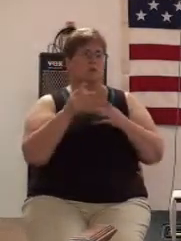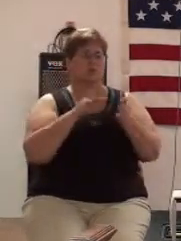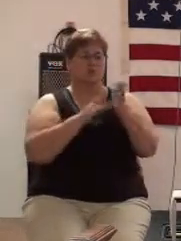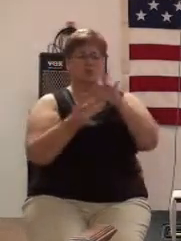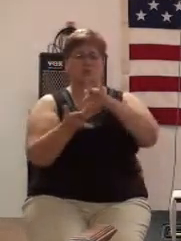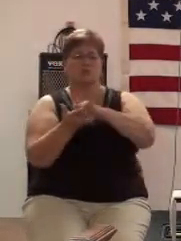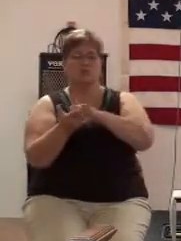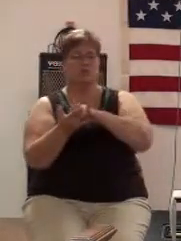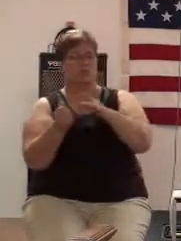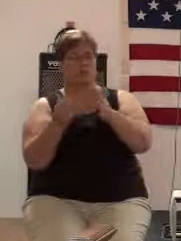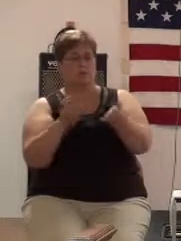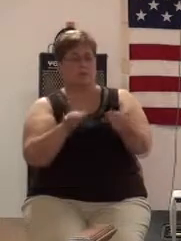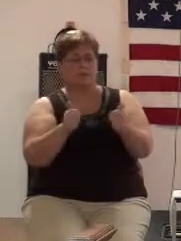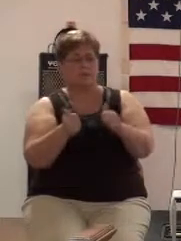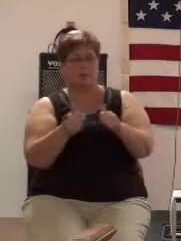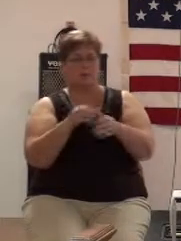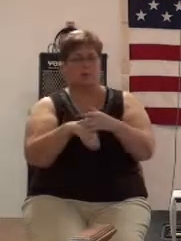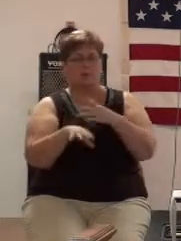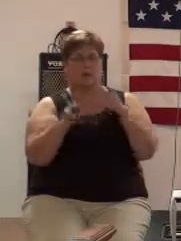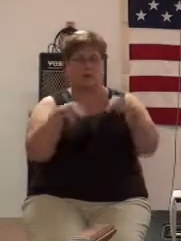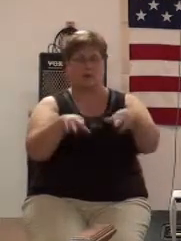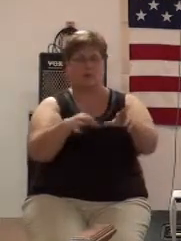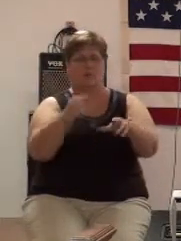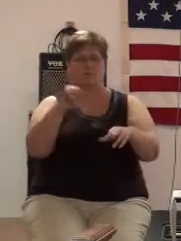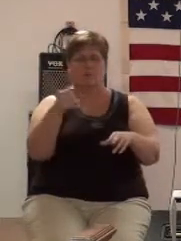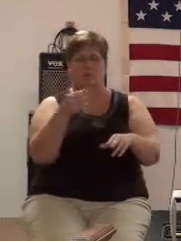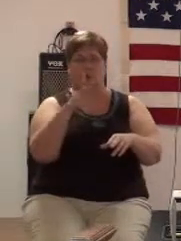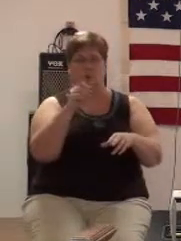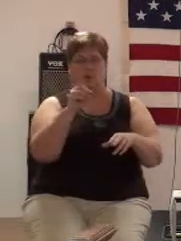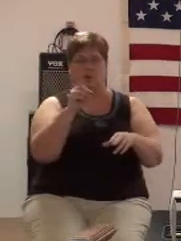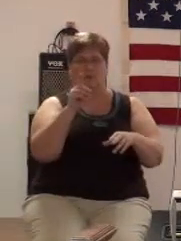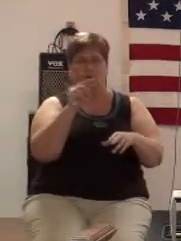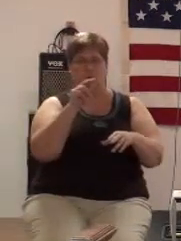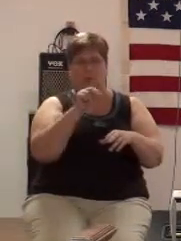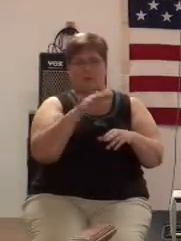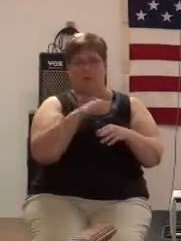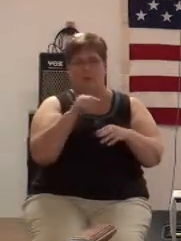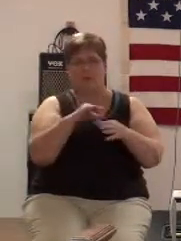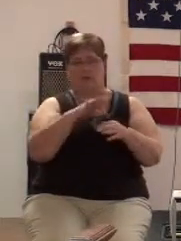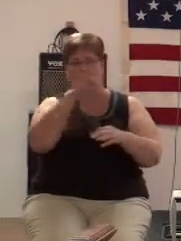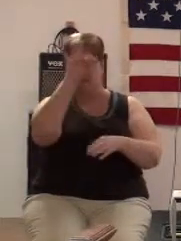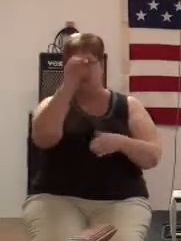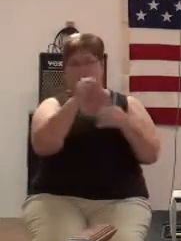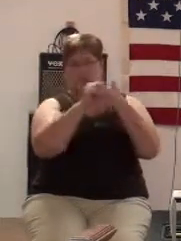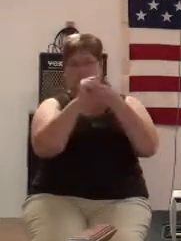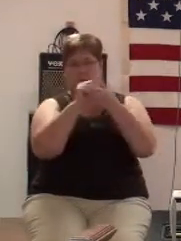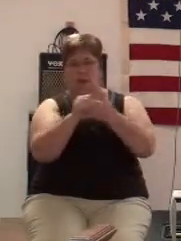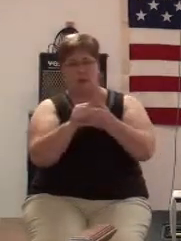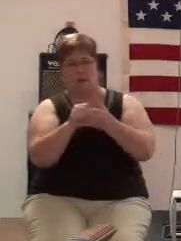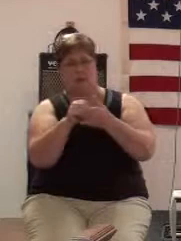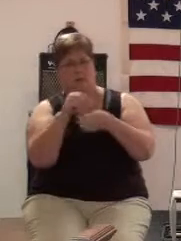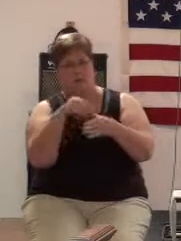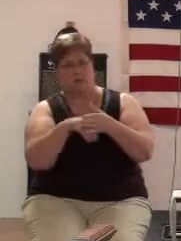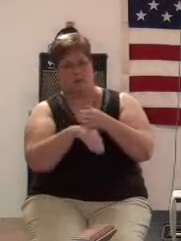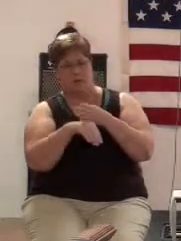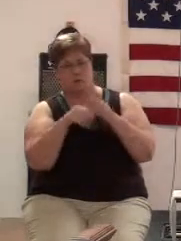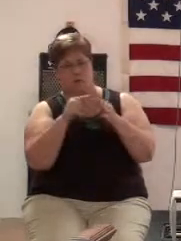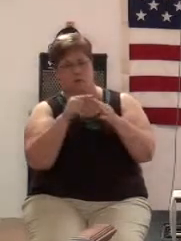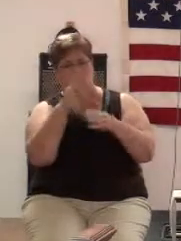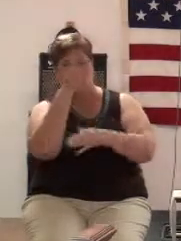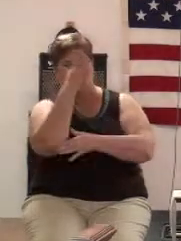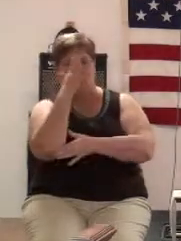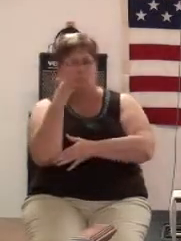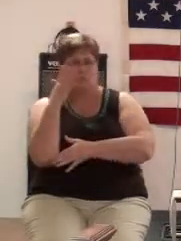Jesus was baptized there in the river of Jordan and the Spirit led Him immediately into the wilderness.